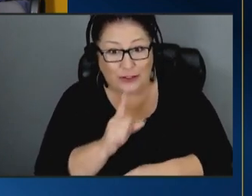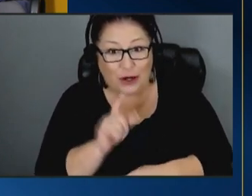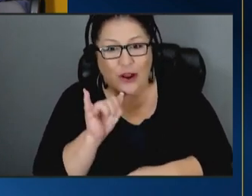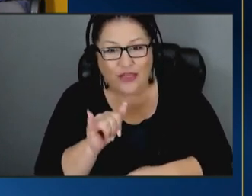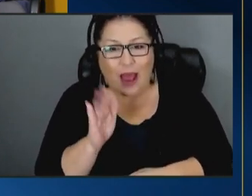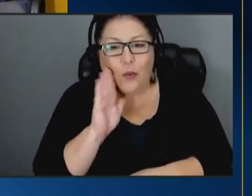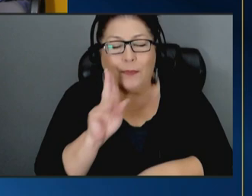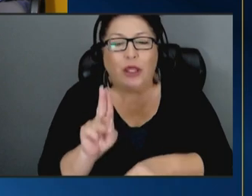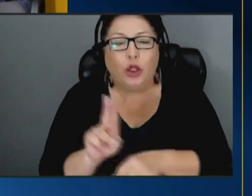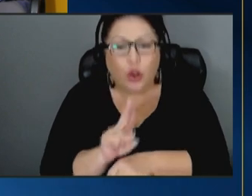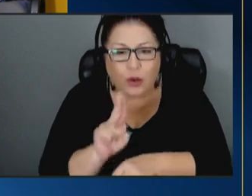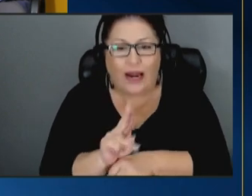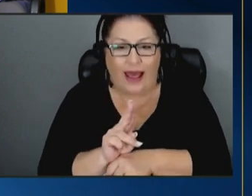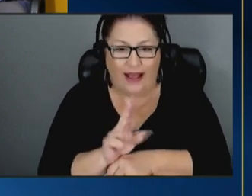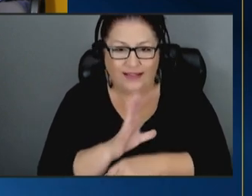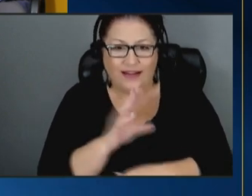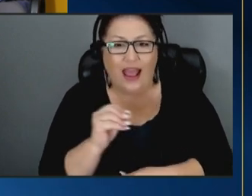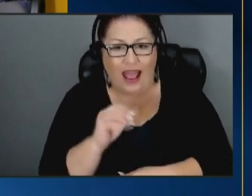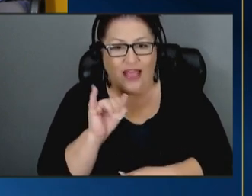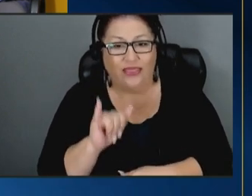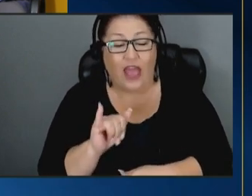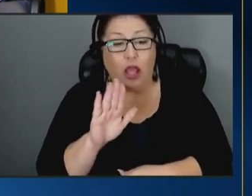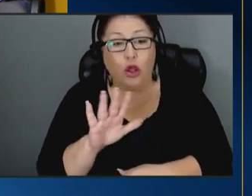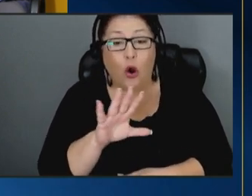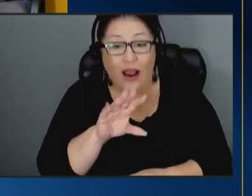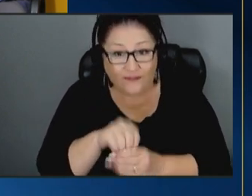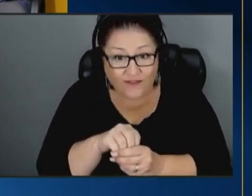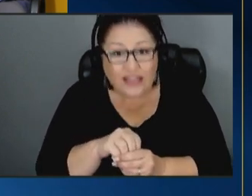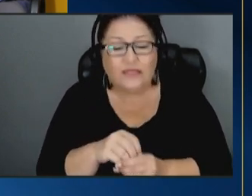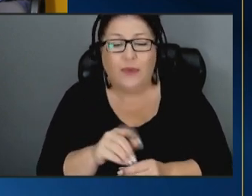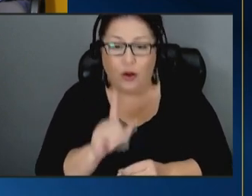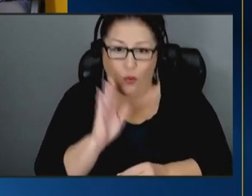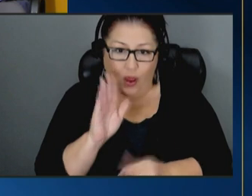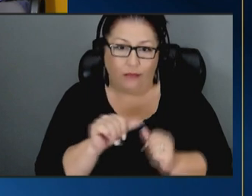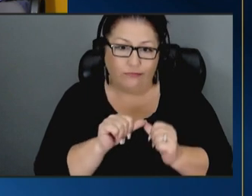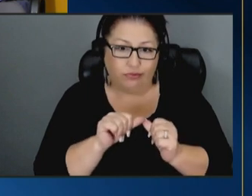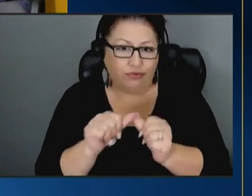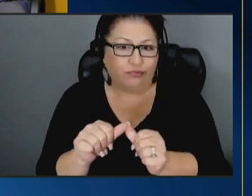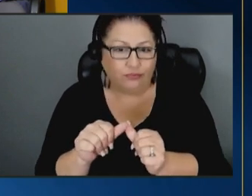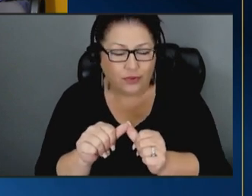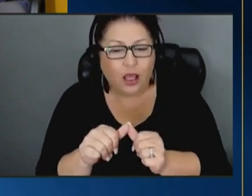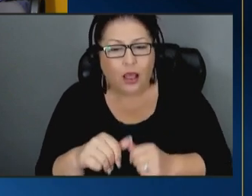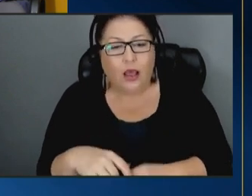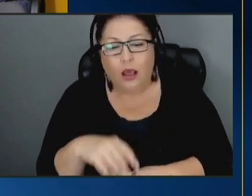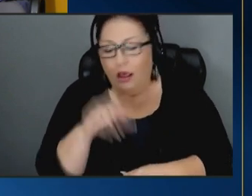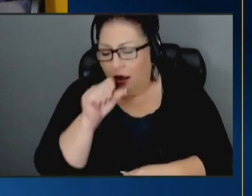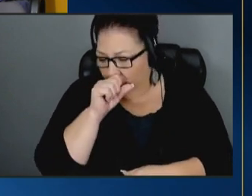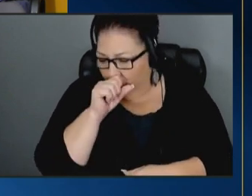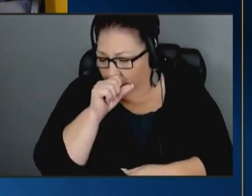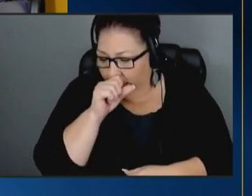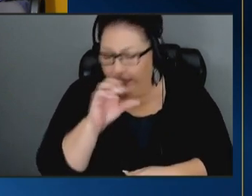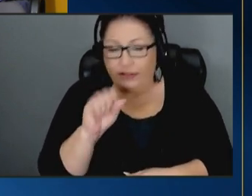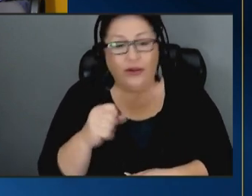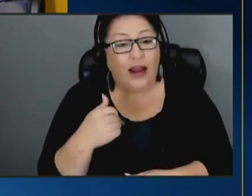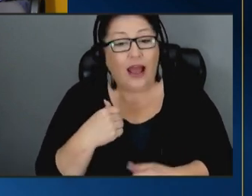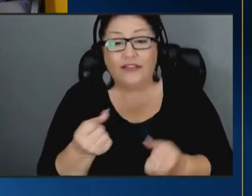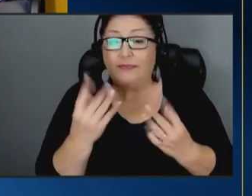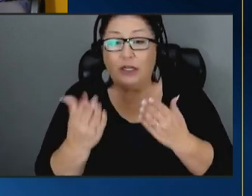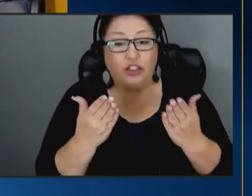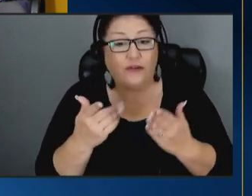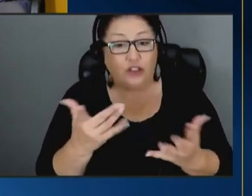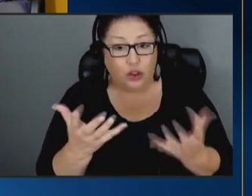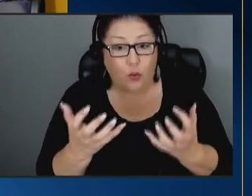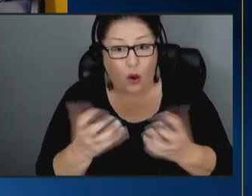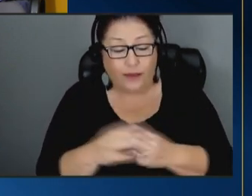utilized and that your investment will go very far you can have as many services as you would like to have